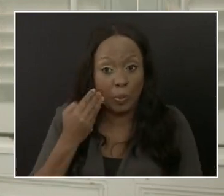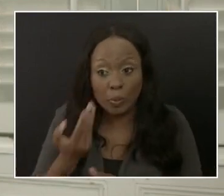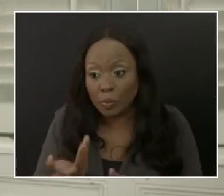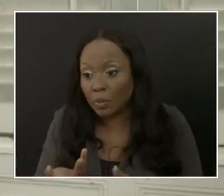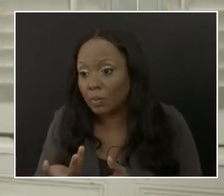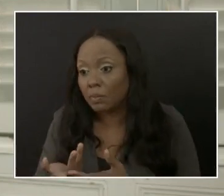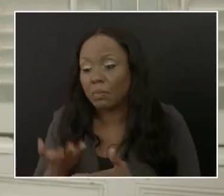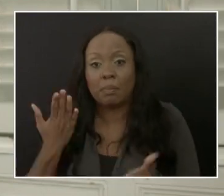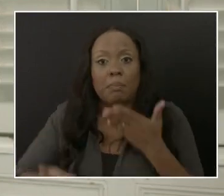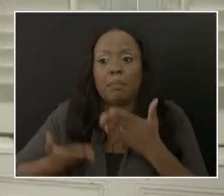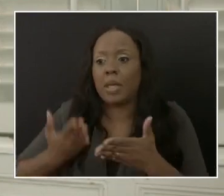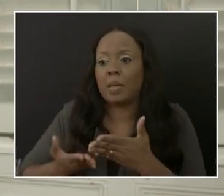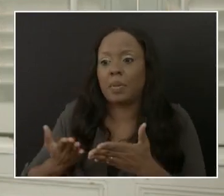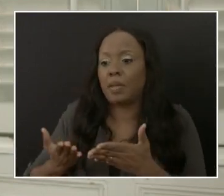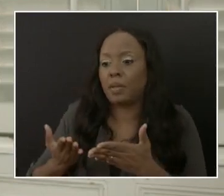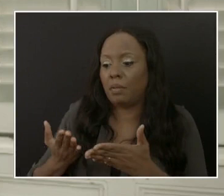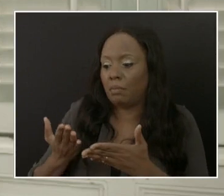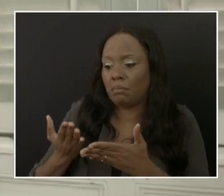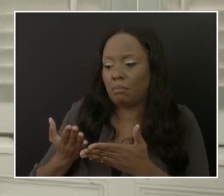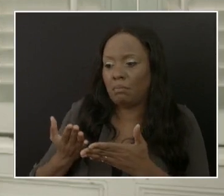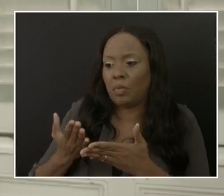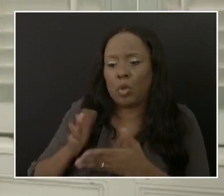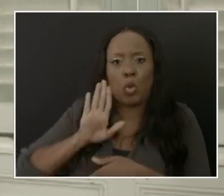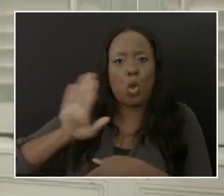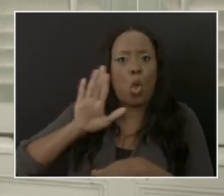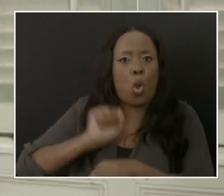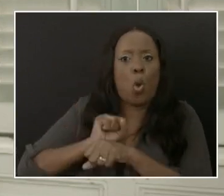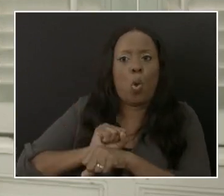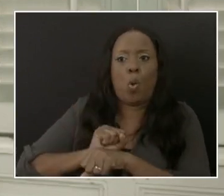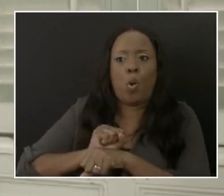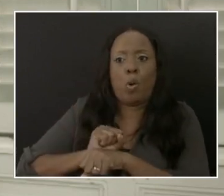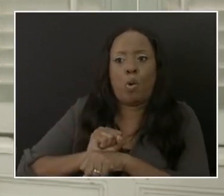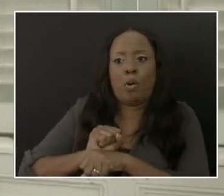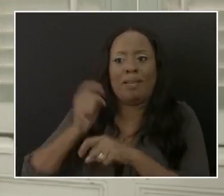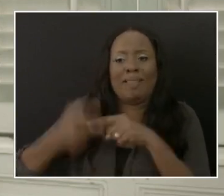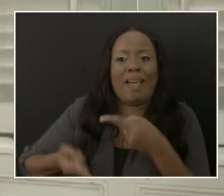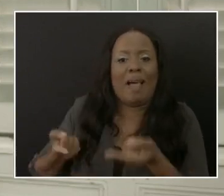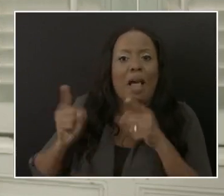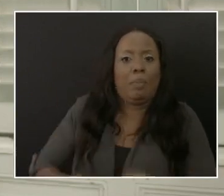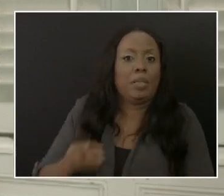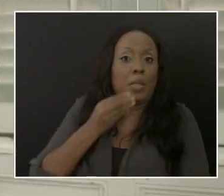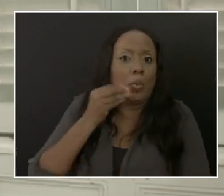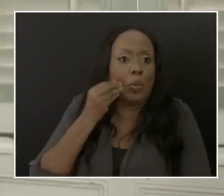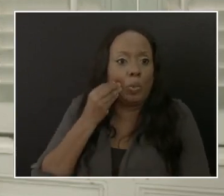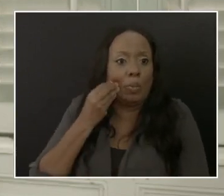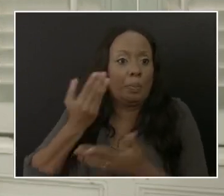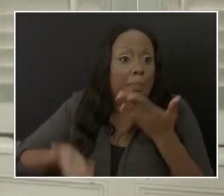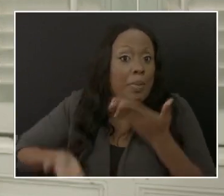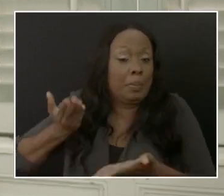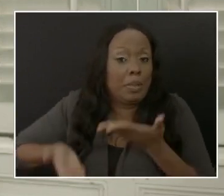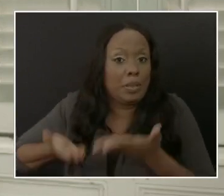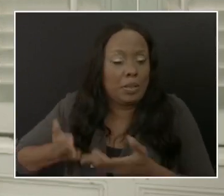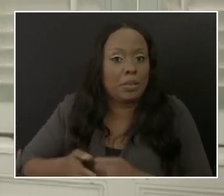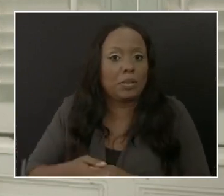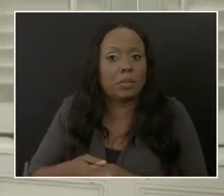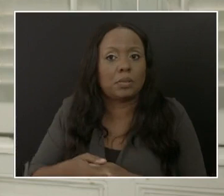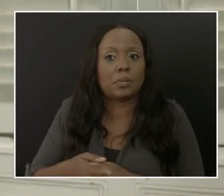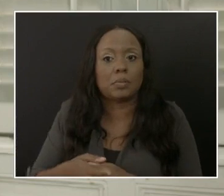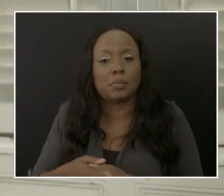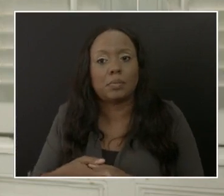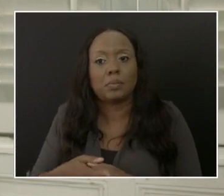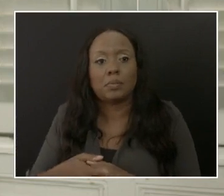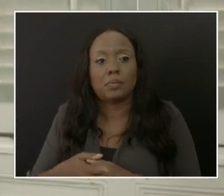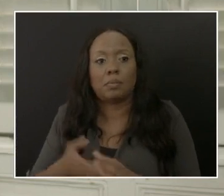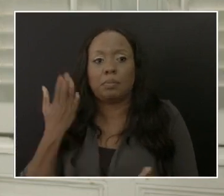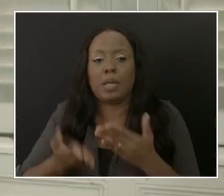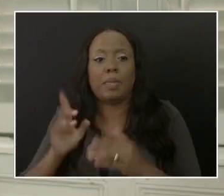be done from home? If it can be done from home, can it be done from home efficiently? Is this something that can only be done within